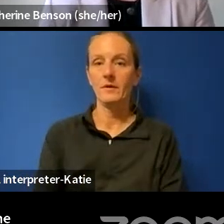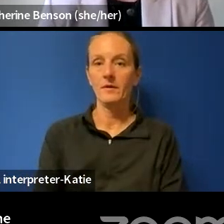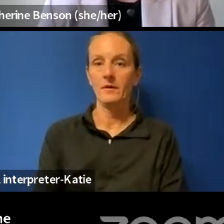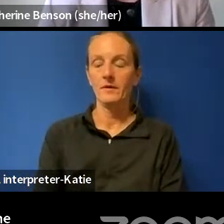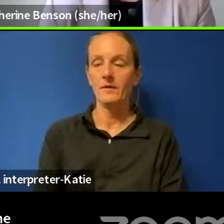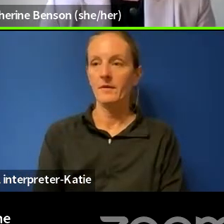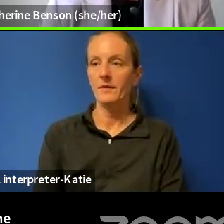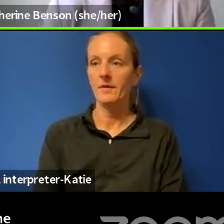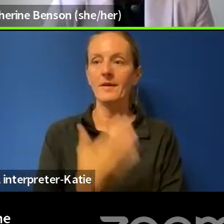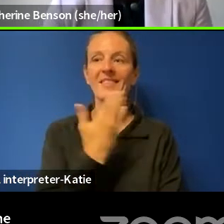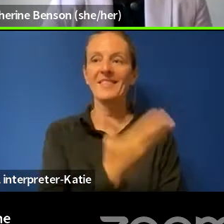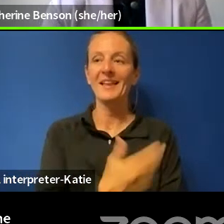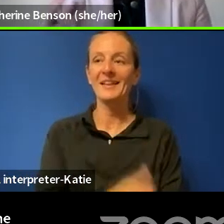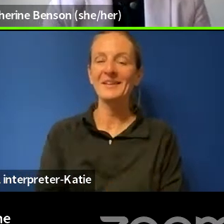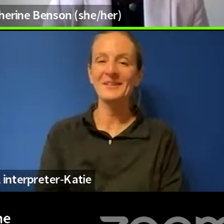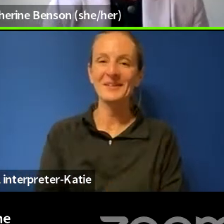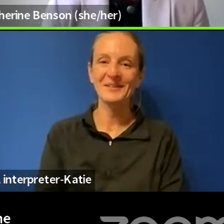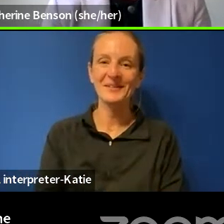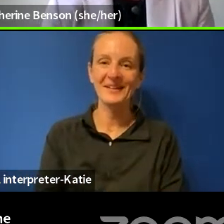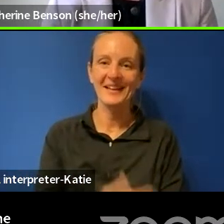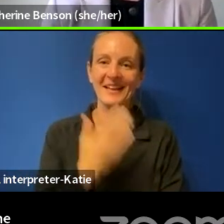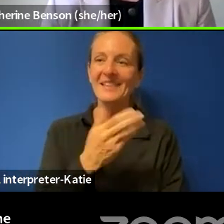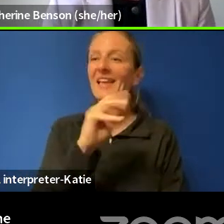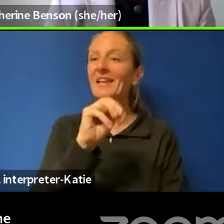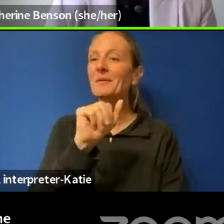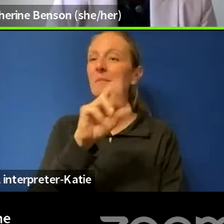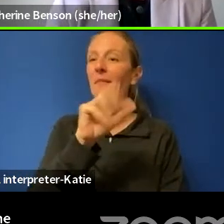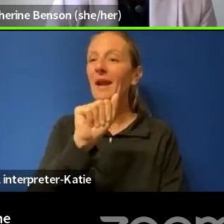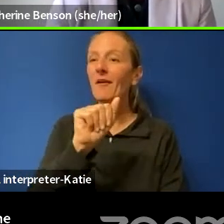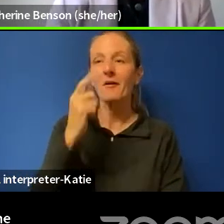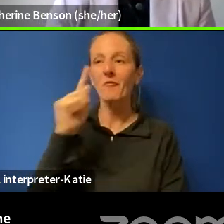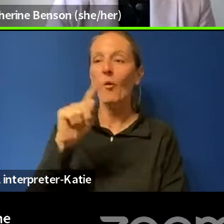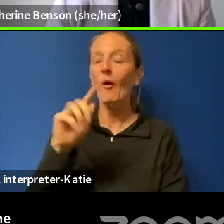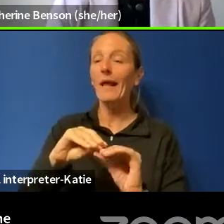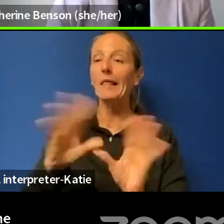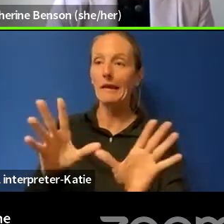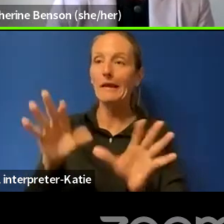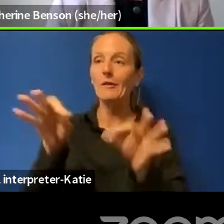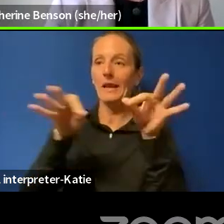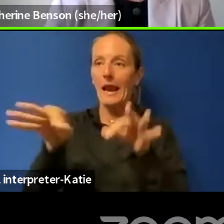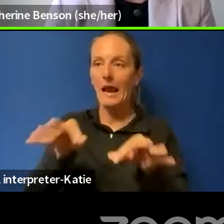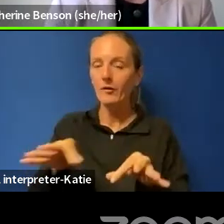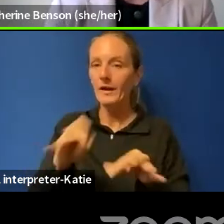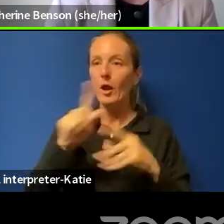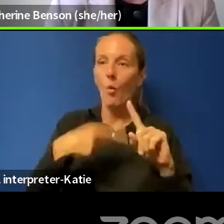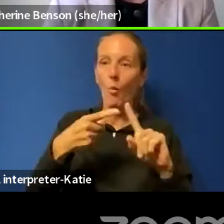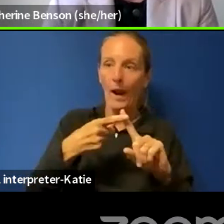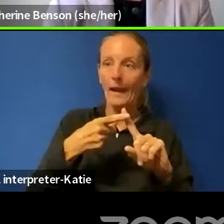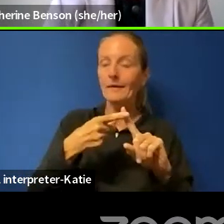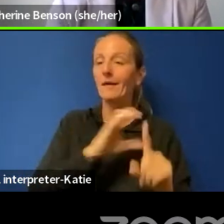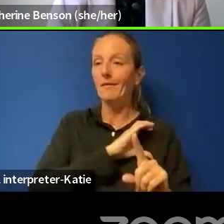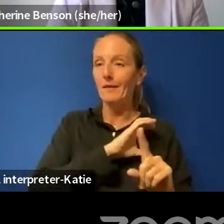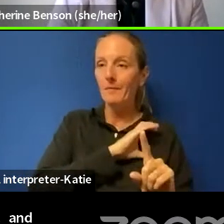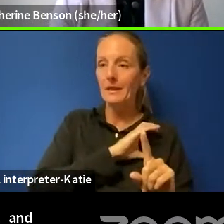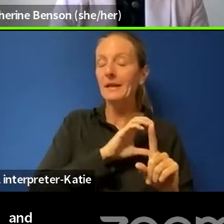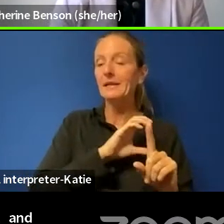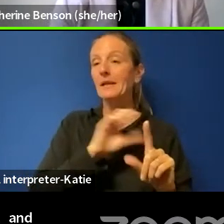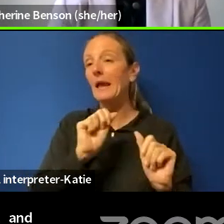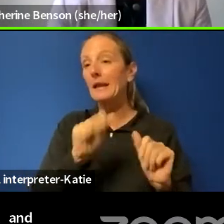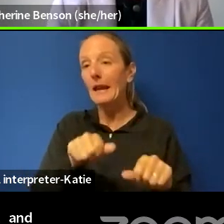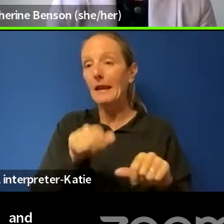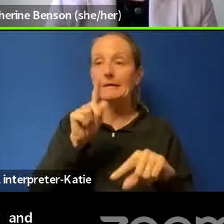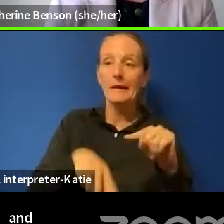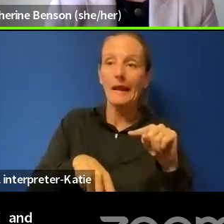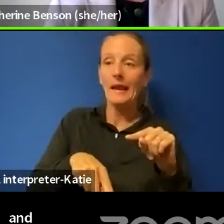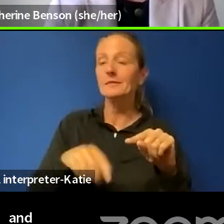Thank you so much, Mera, for that and for clearly outlining when the policies, sorry, when the police do and do not have the